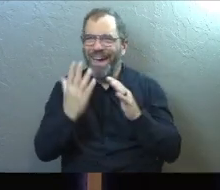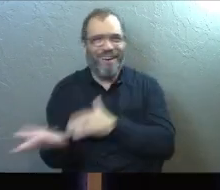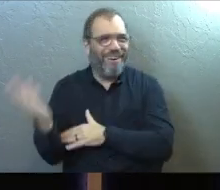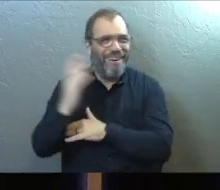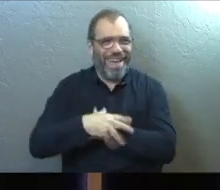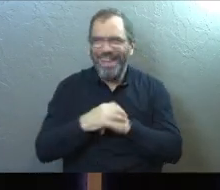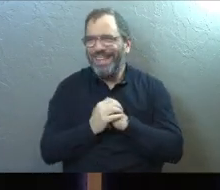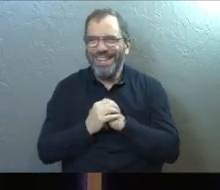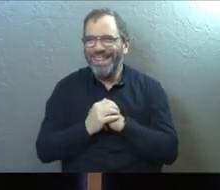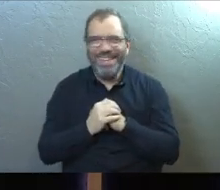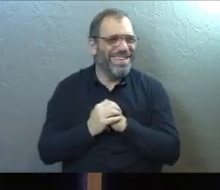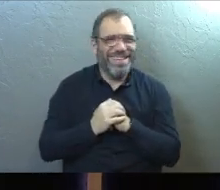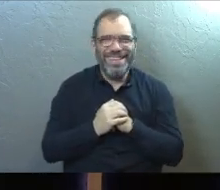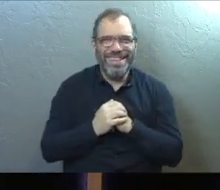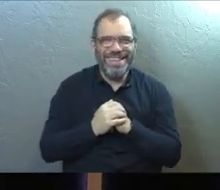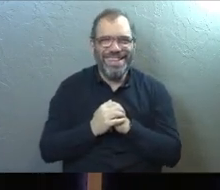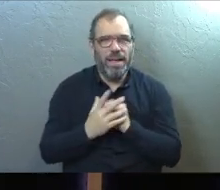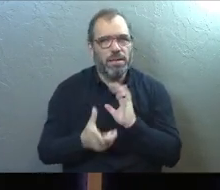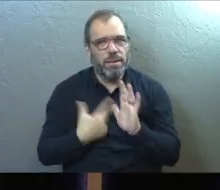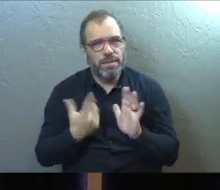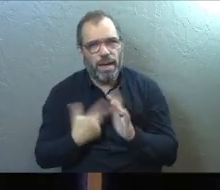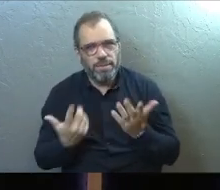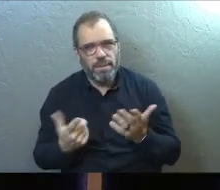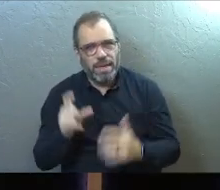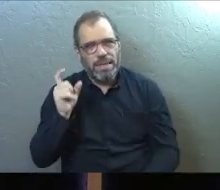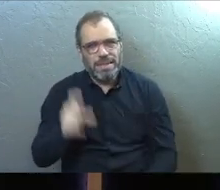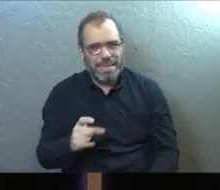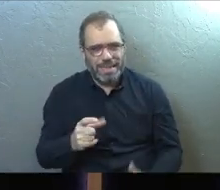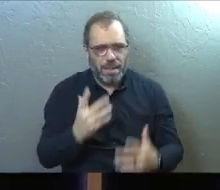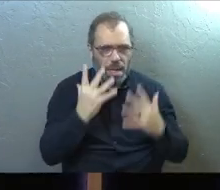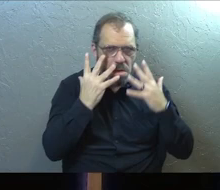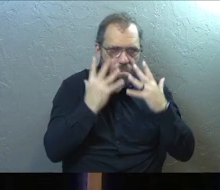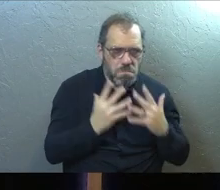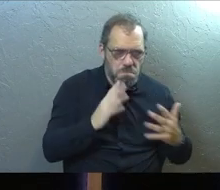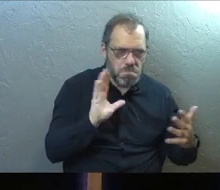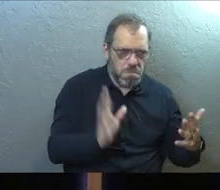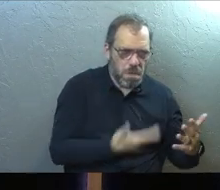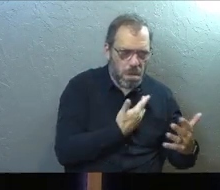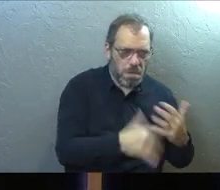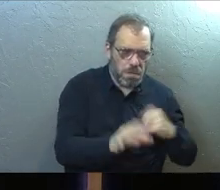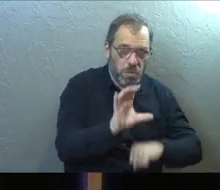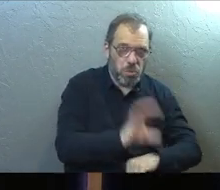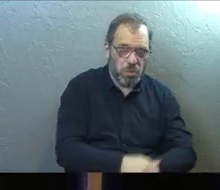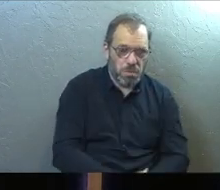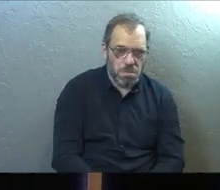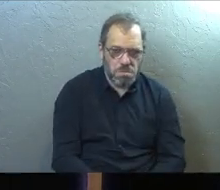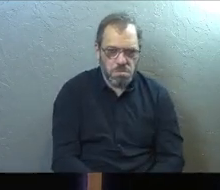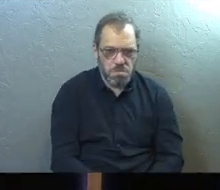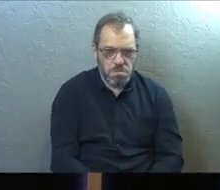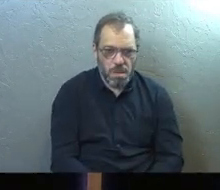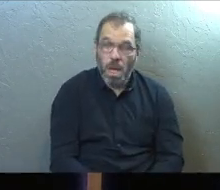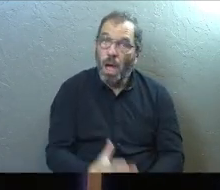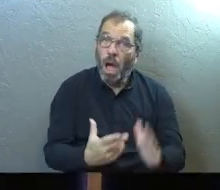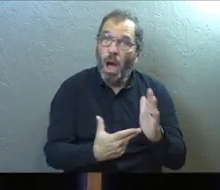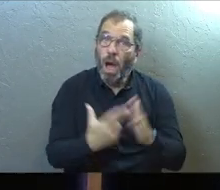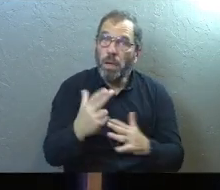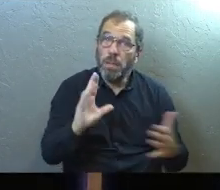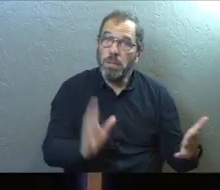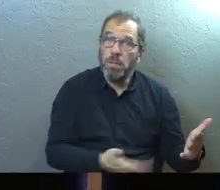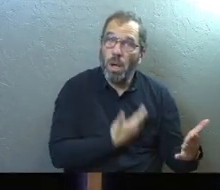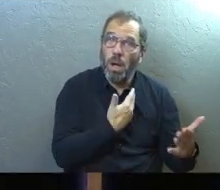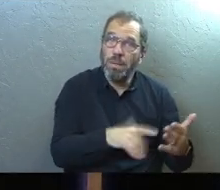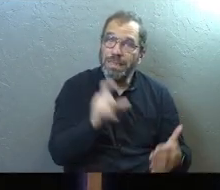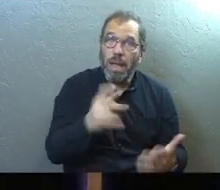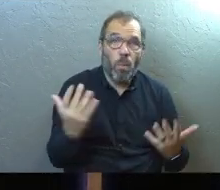time. Sometimes. We need some sadder songs in the church, guys. We need some honest songs.